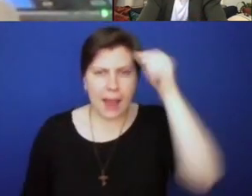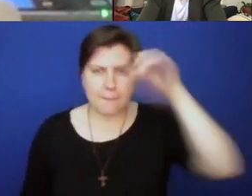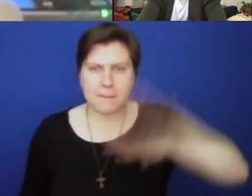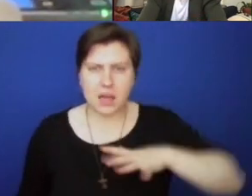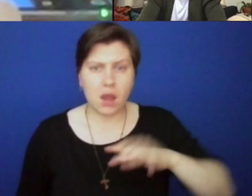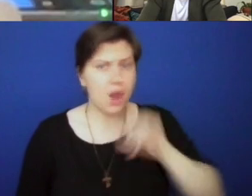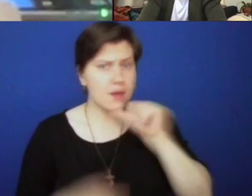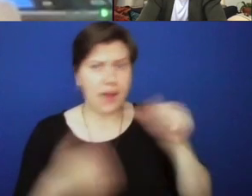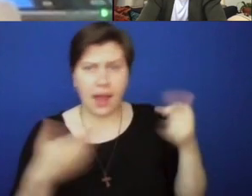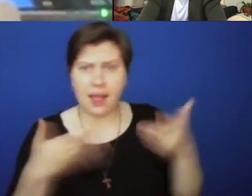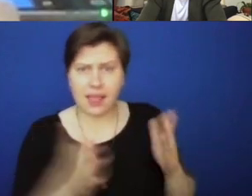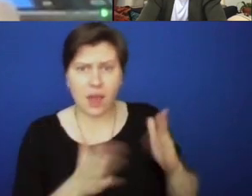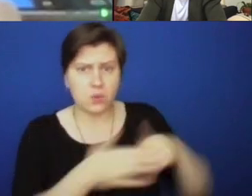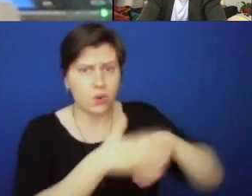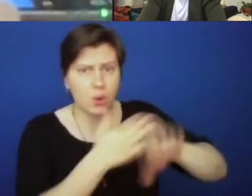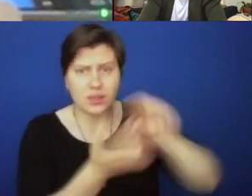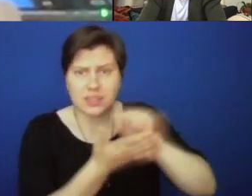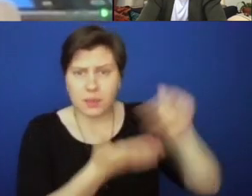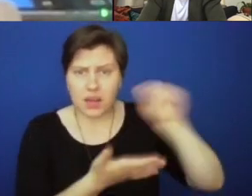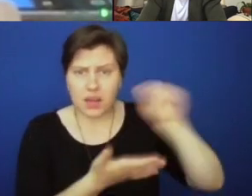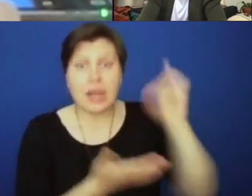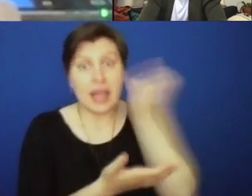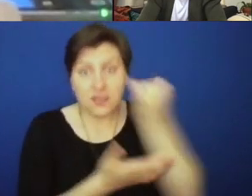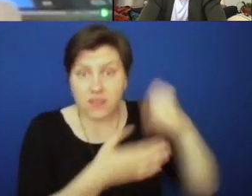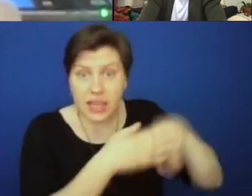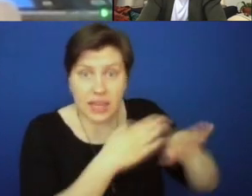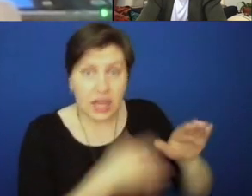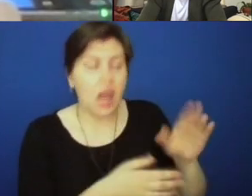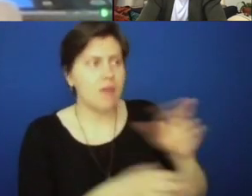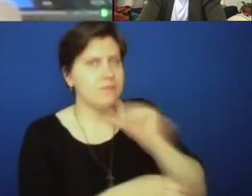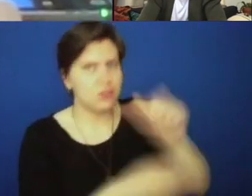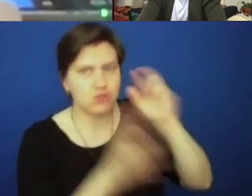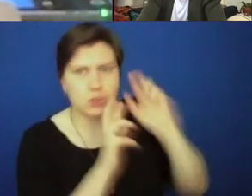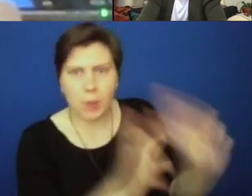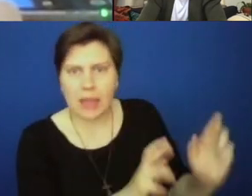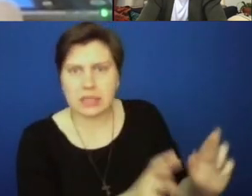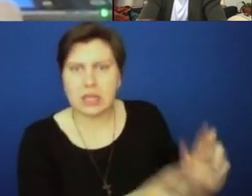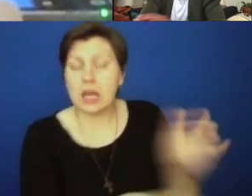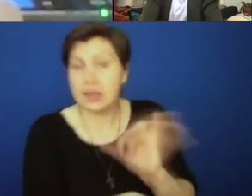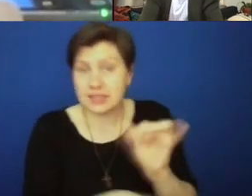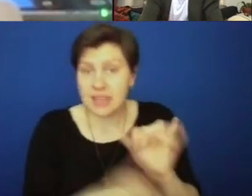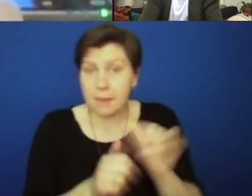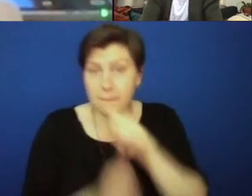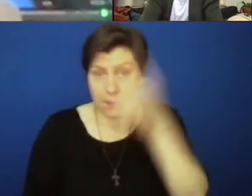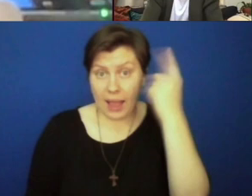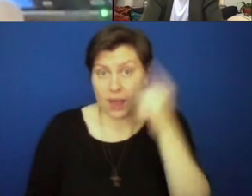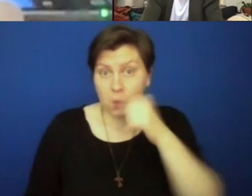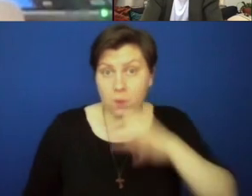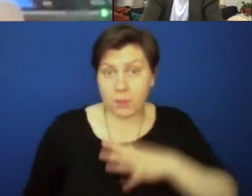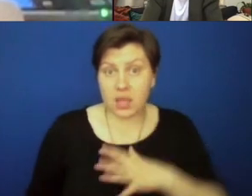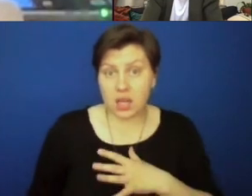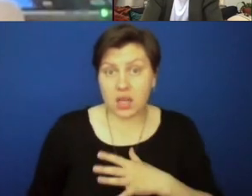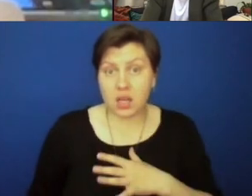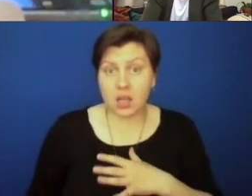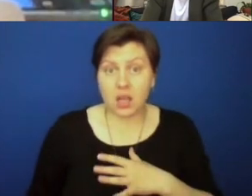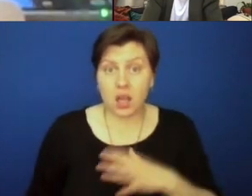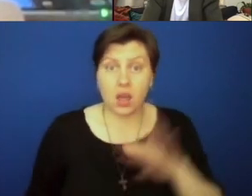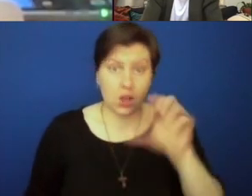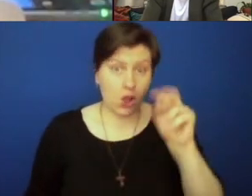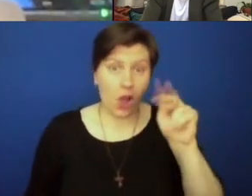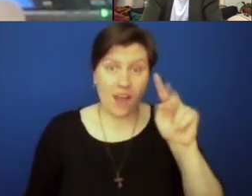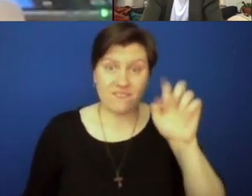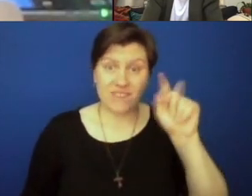were denied seminary that were disrespected while they were in the seminary, the same thing with Black women in